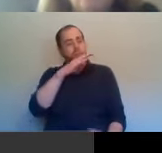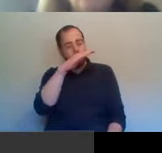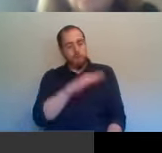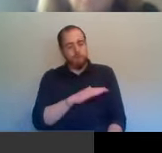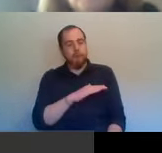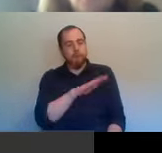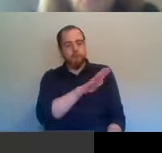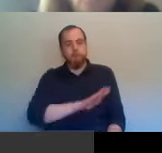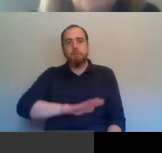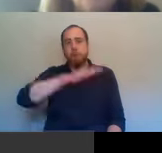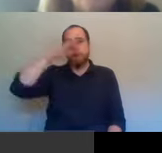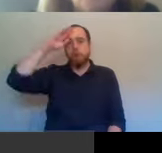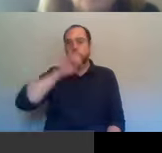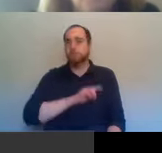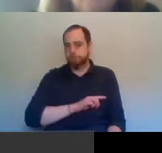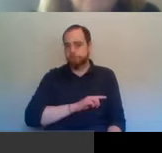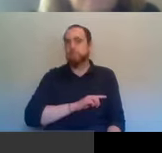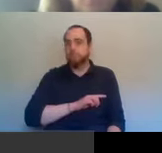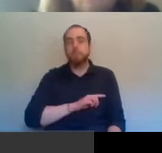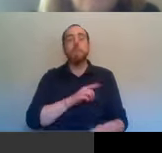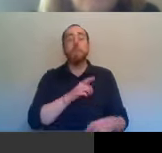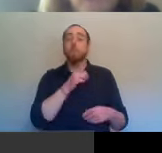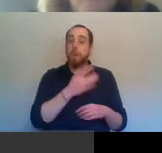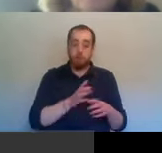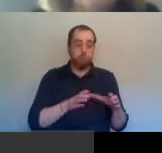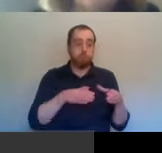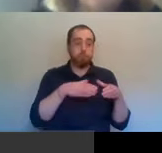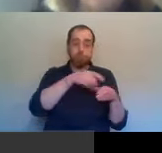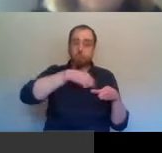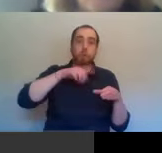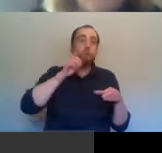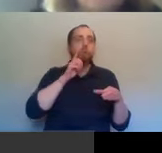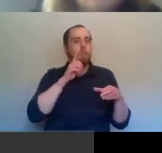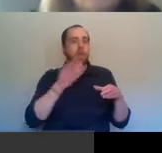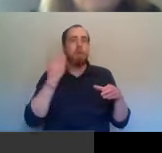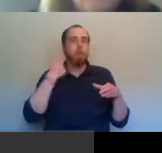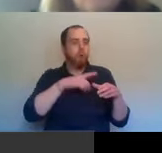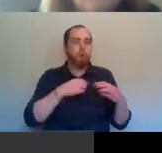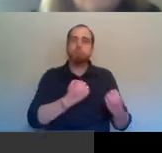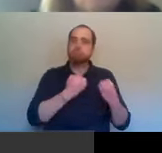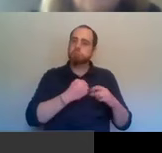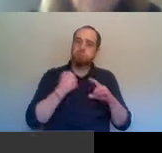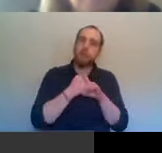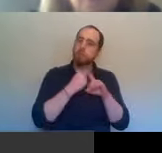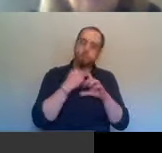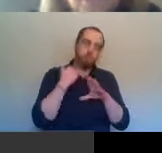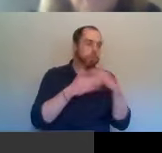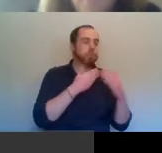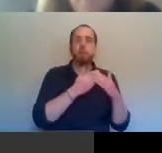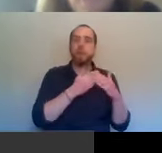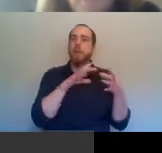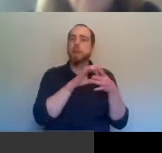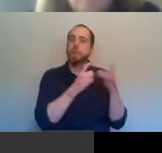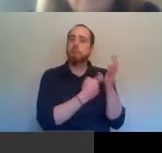was a cohort of women who were very vocal, very active in the Republican movement.